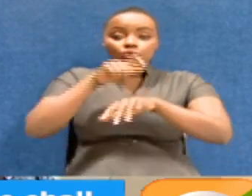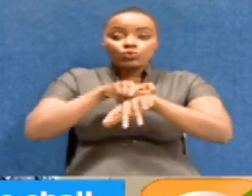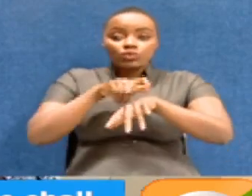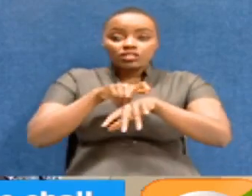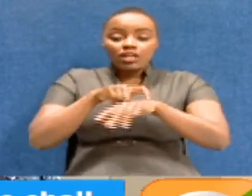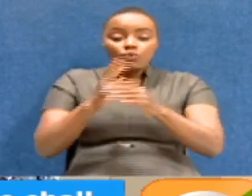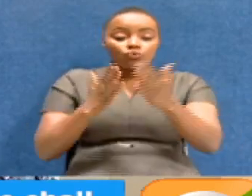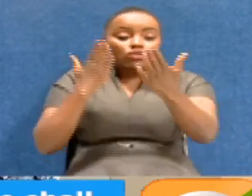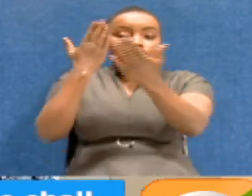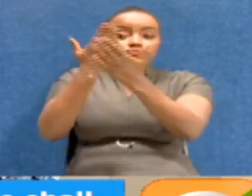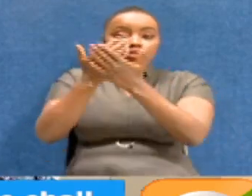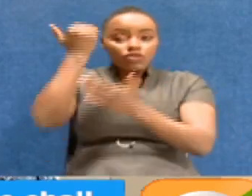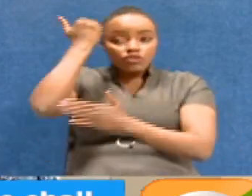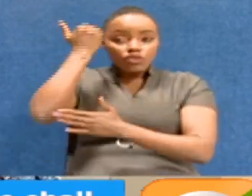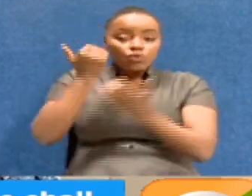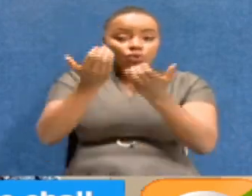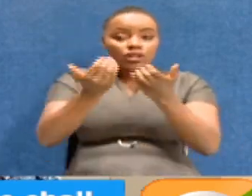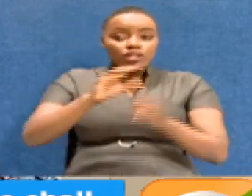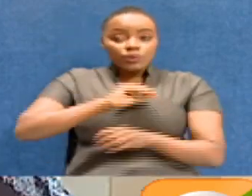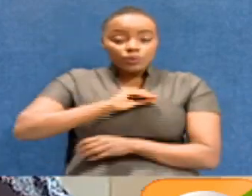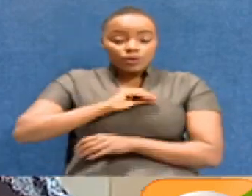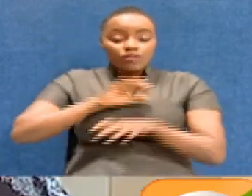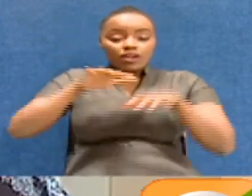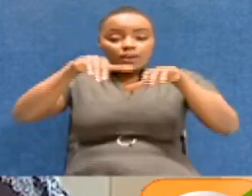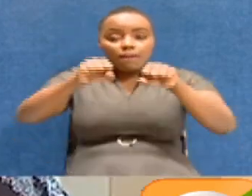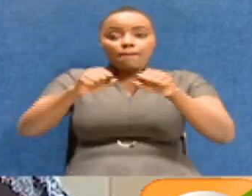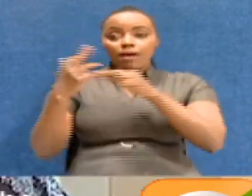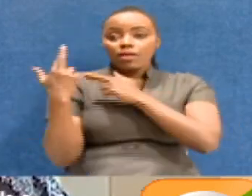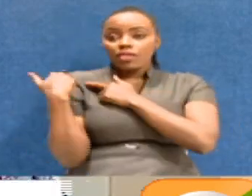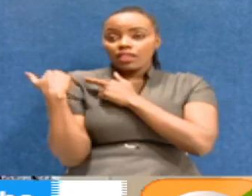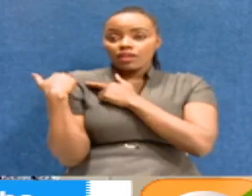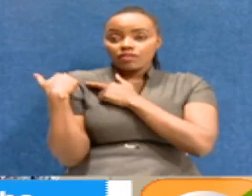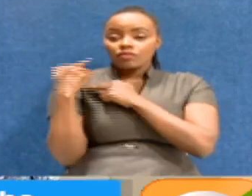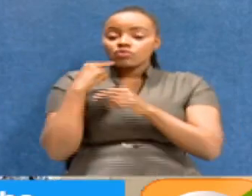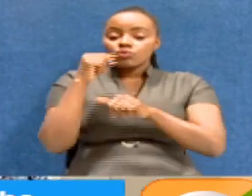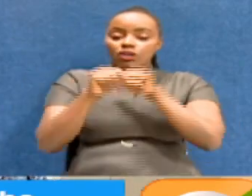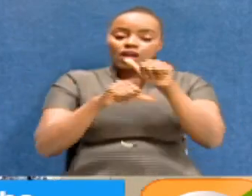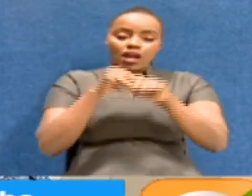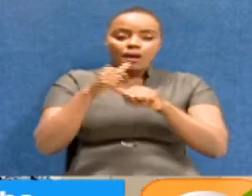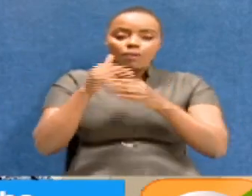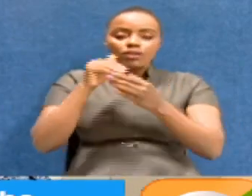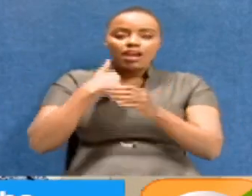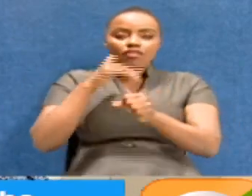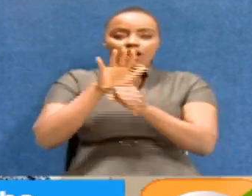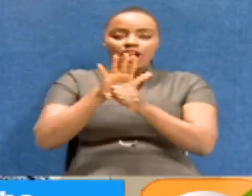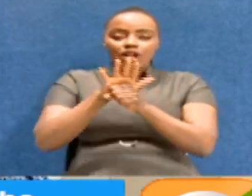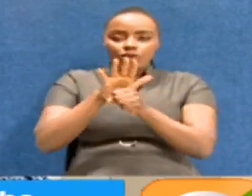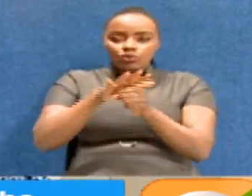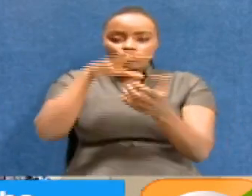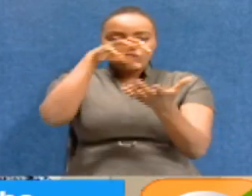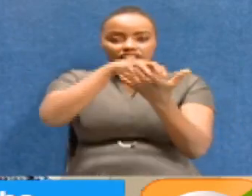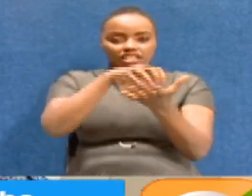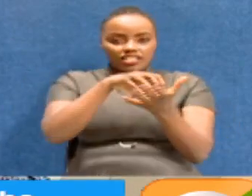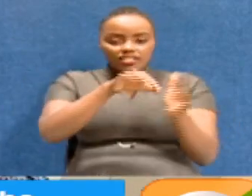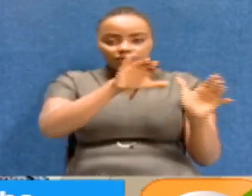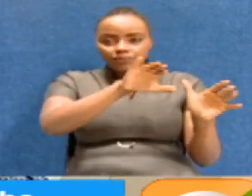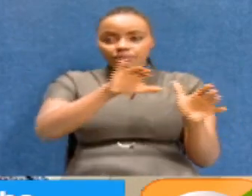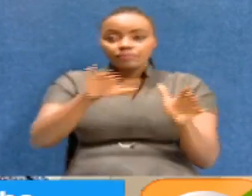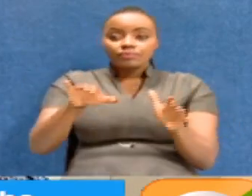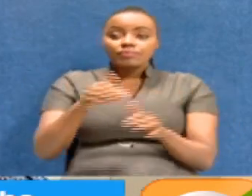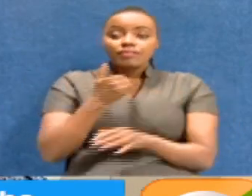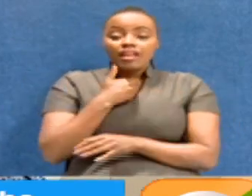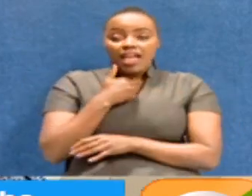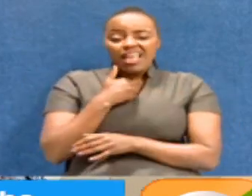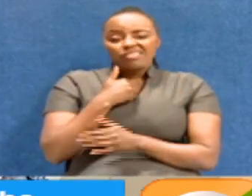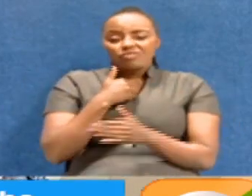present them to court, we need to all take responsibility when it comes to backlog of cases. Having said that, I happened